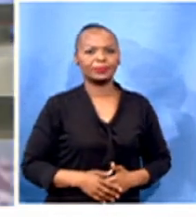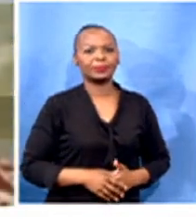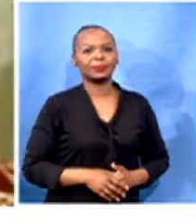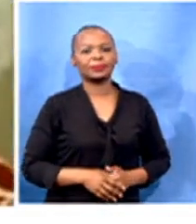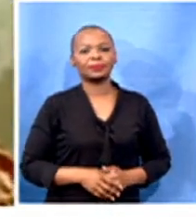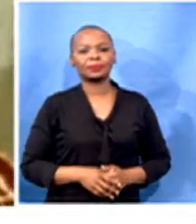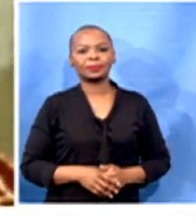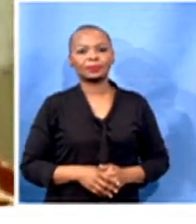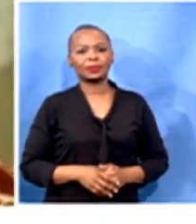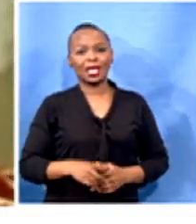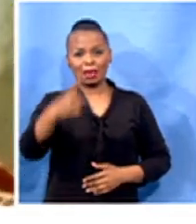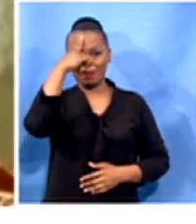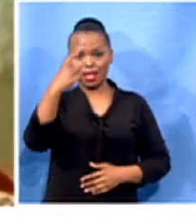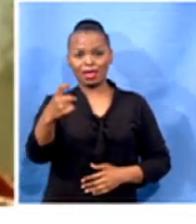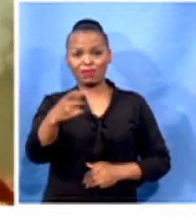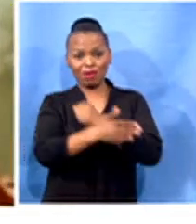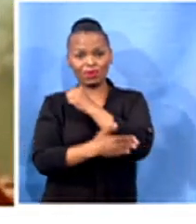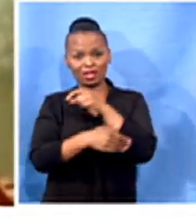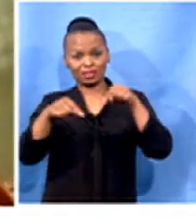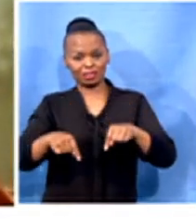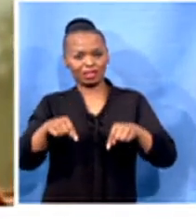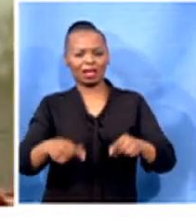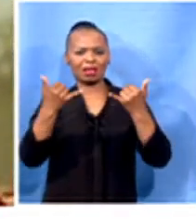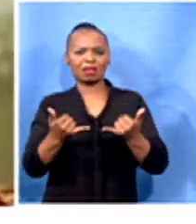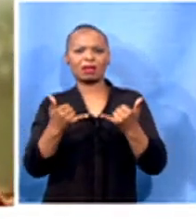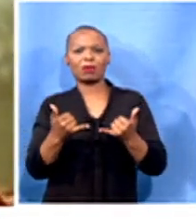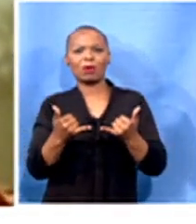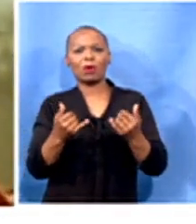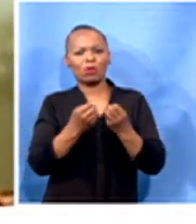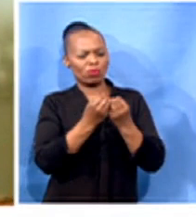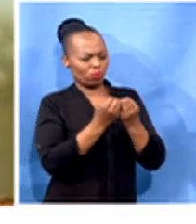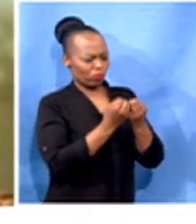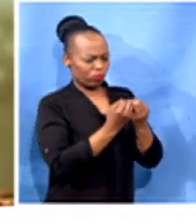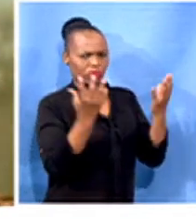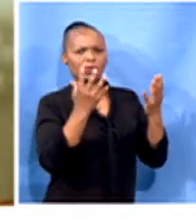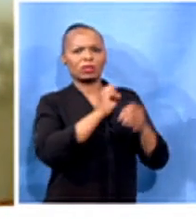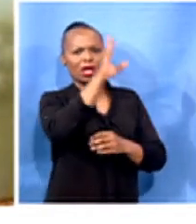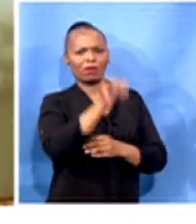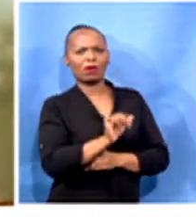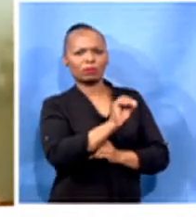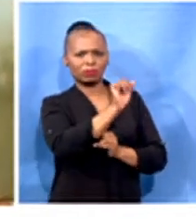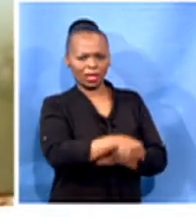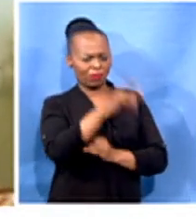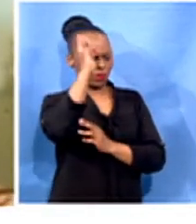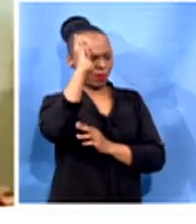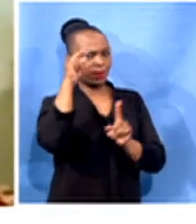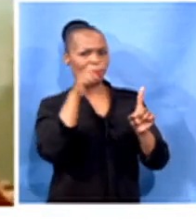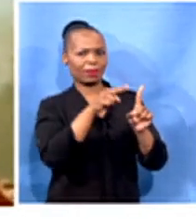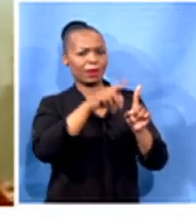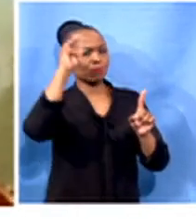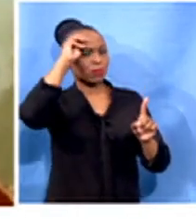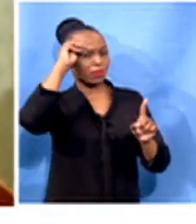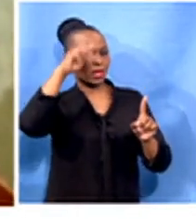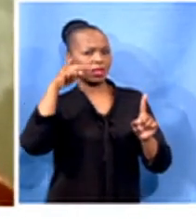We believe that in our country there shall be no minority, there shall be no majority, there shall just be people. Remembering Steve Biko,